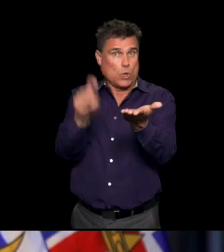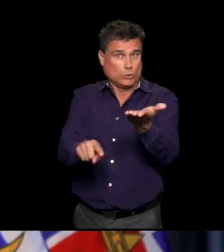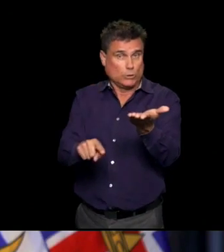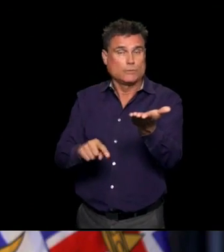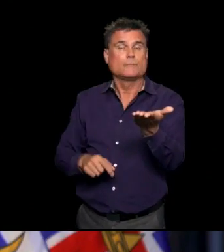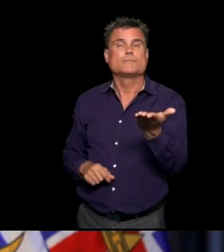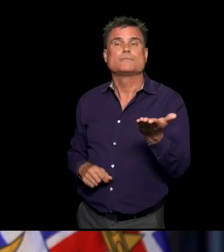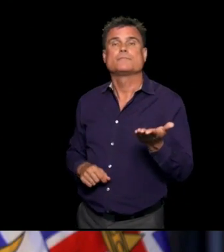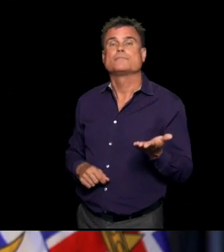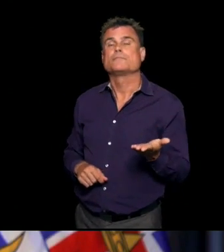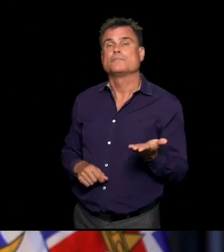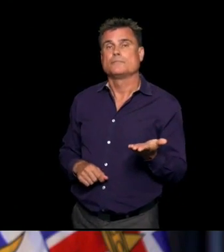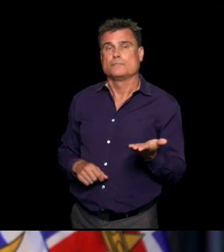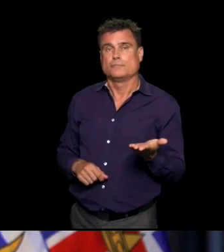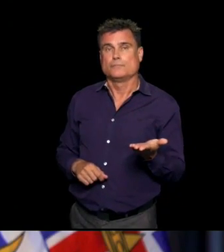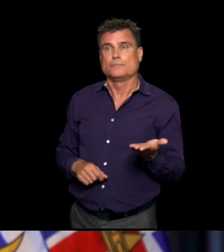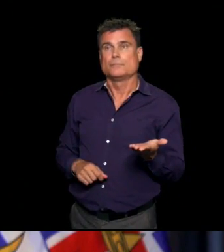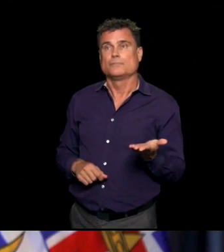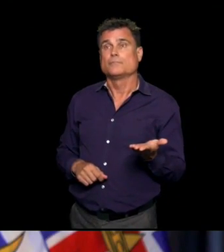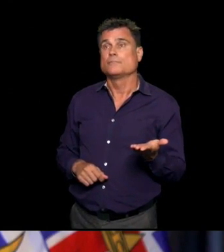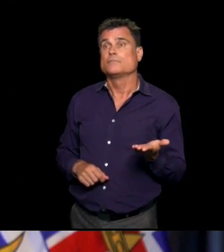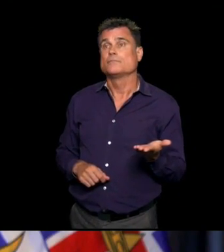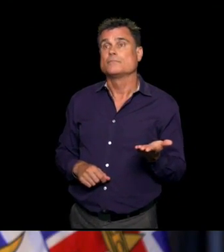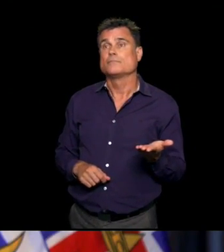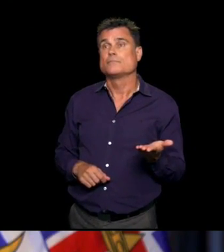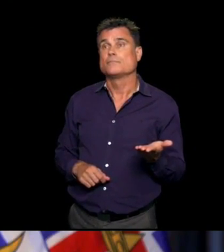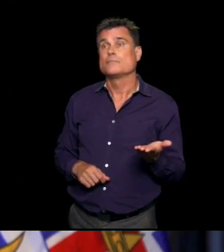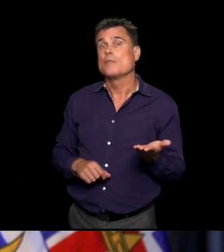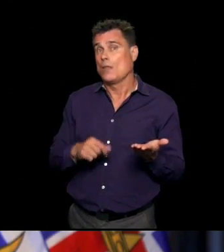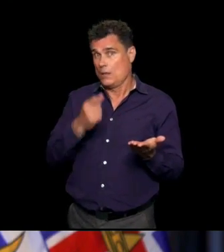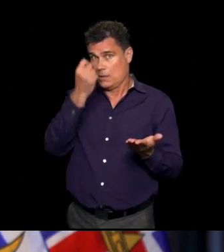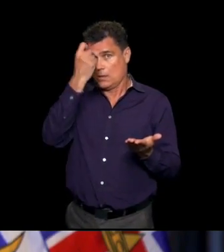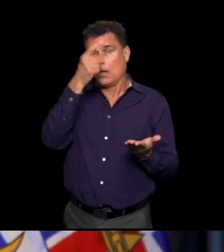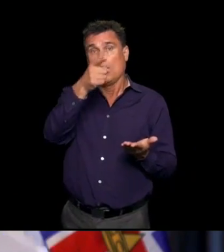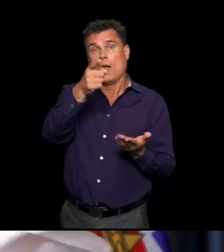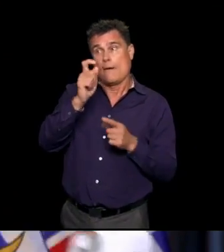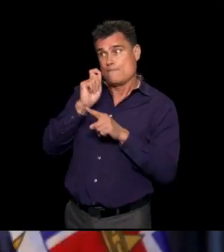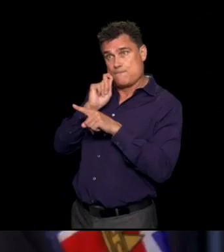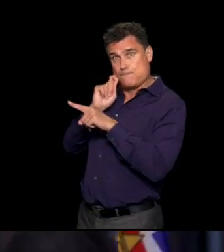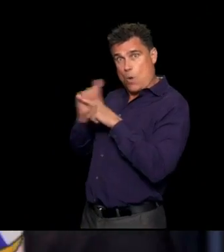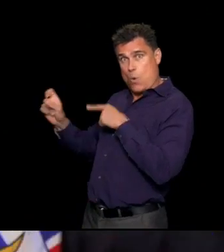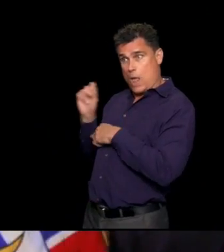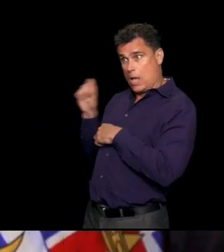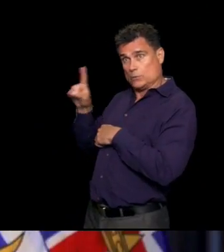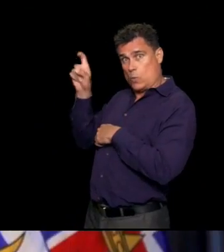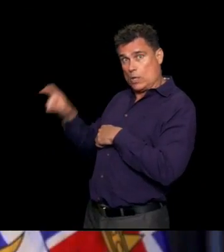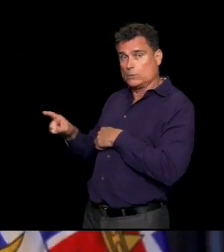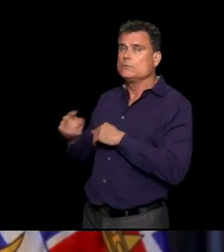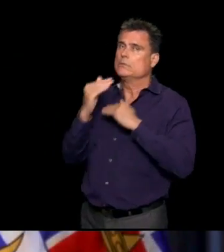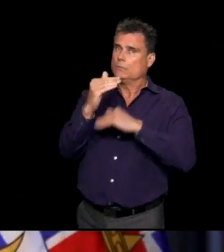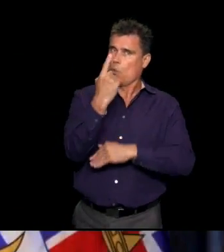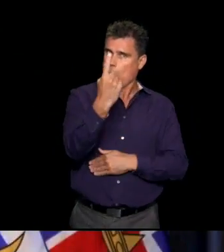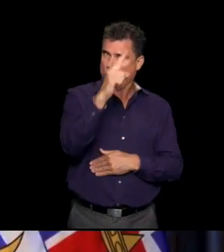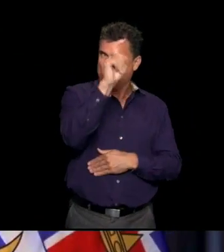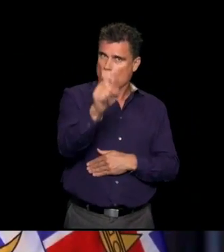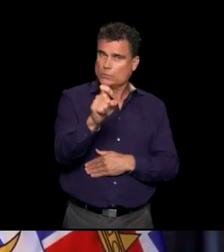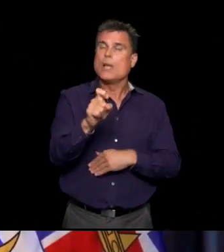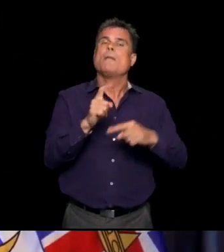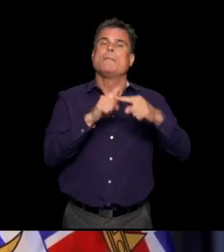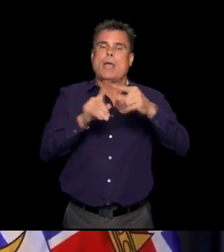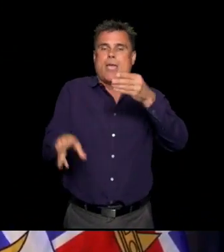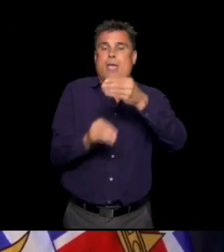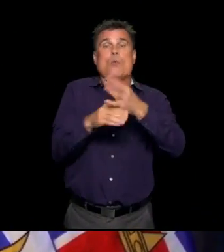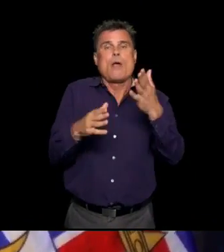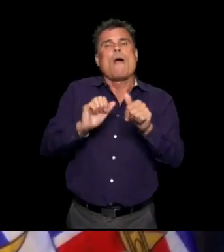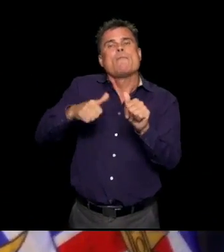Thank you very much, we are happy to take your questions. Thank you, Minister. As a reminder to reporters on the phone, please press star 1 to enter